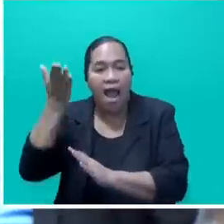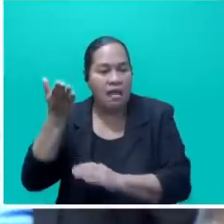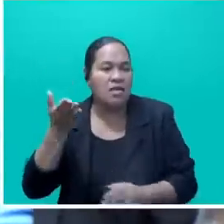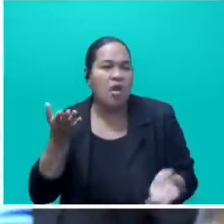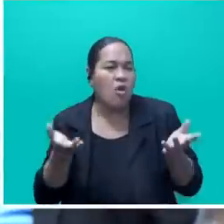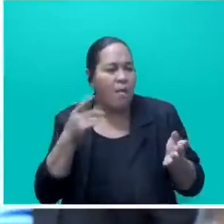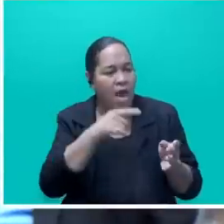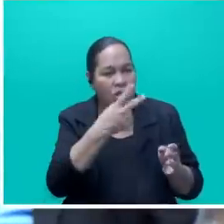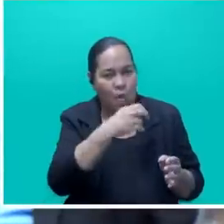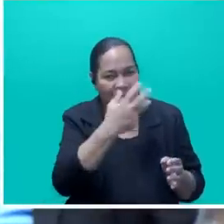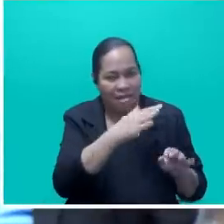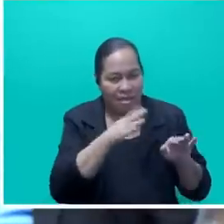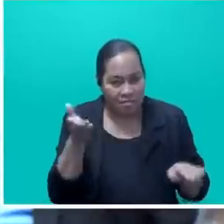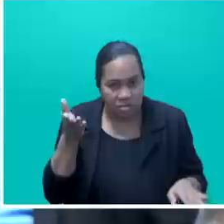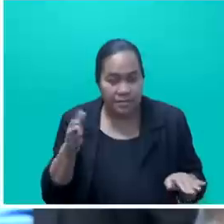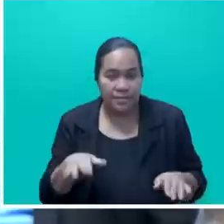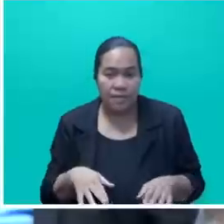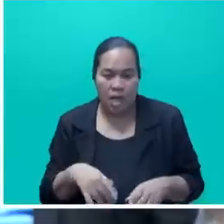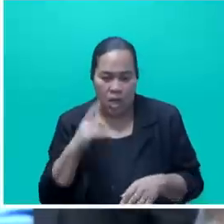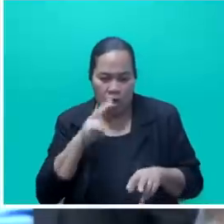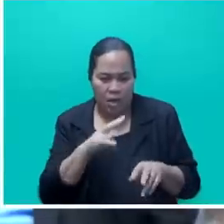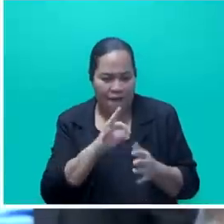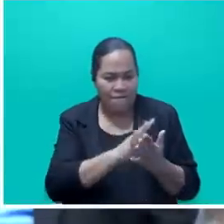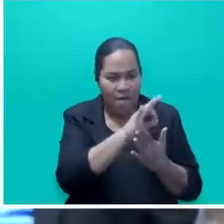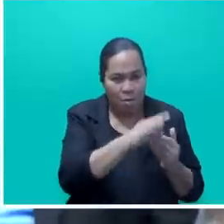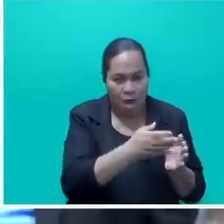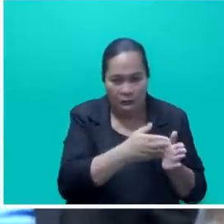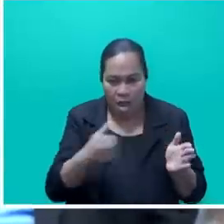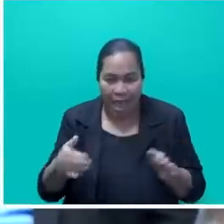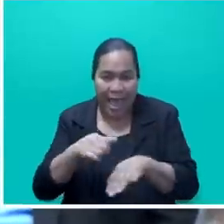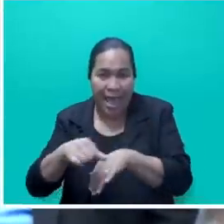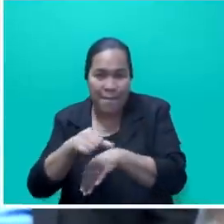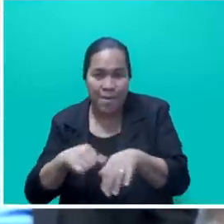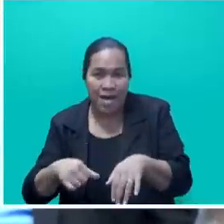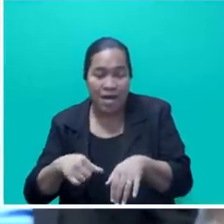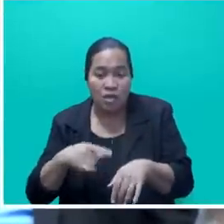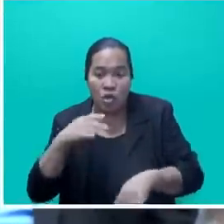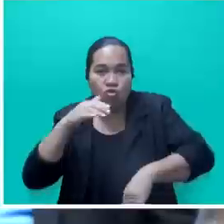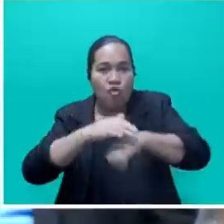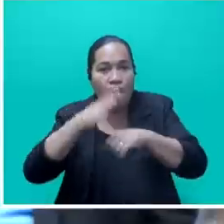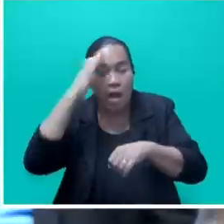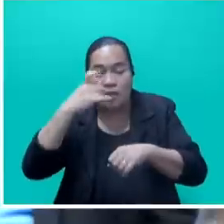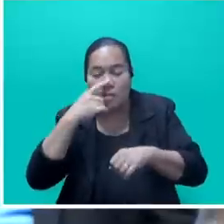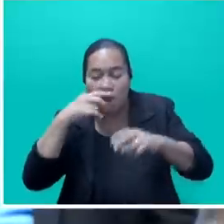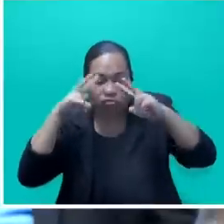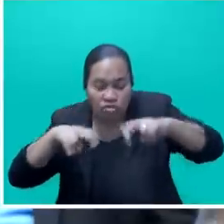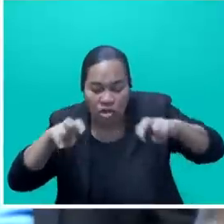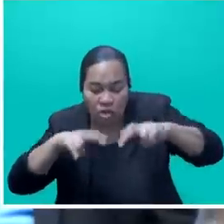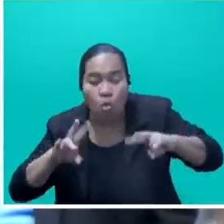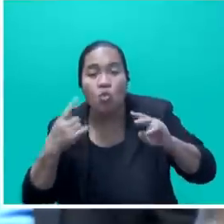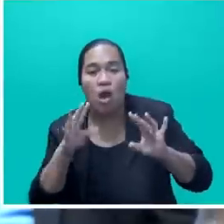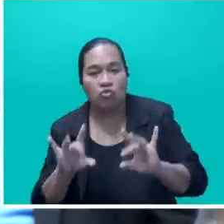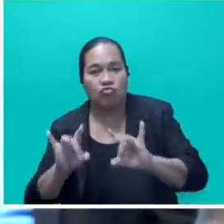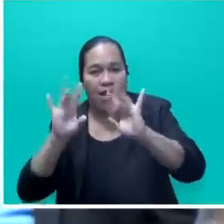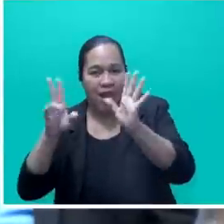Looking at February to April 2023, top countries searching for accommodation in Australia, New Zealand and the U